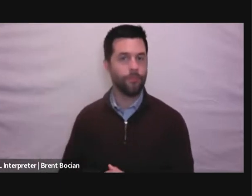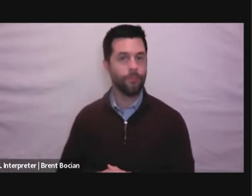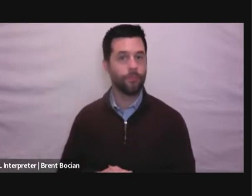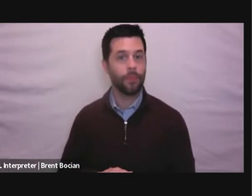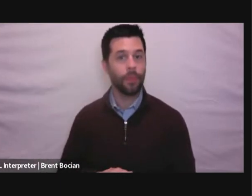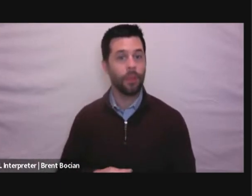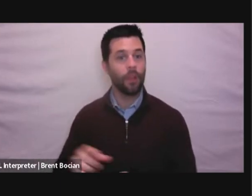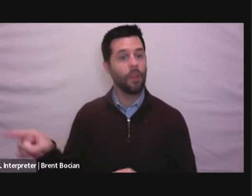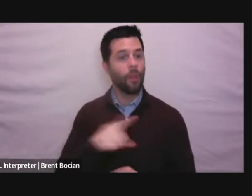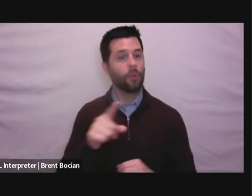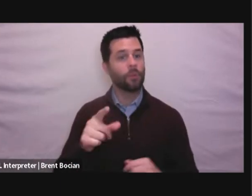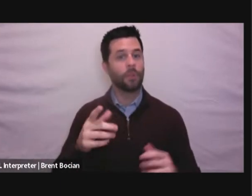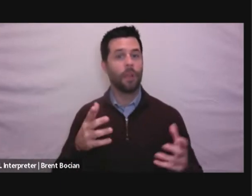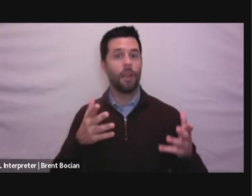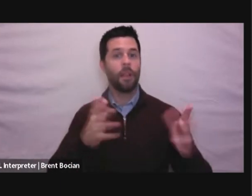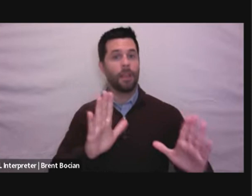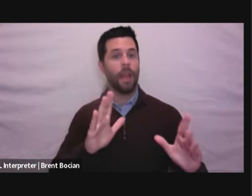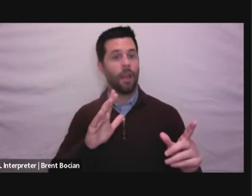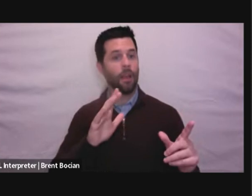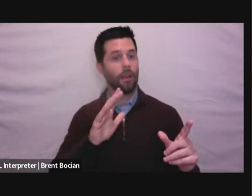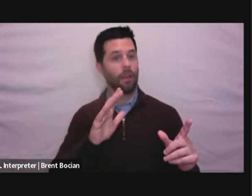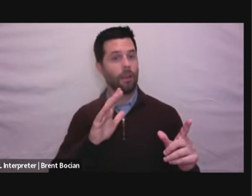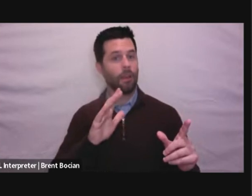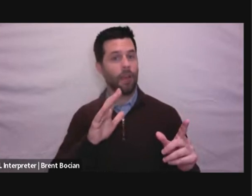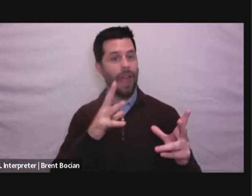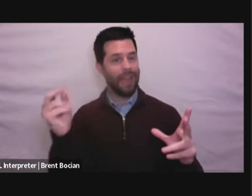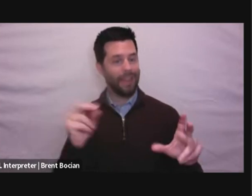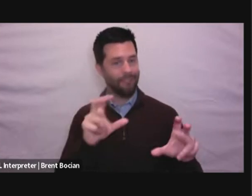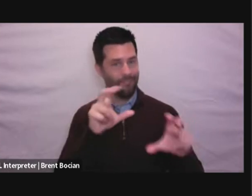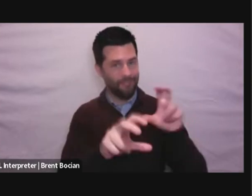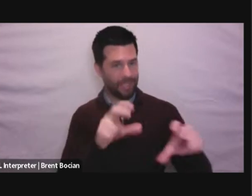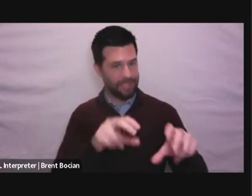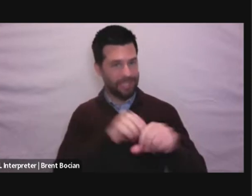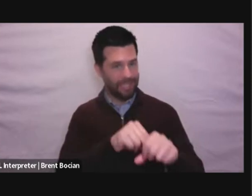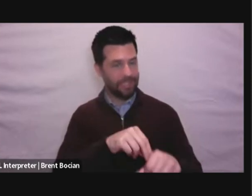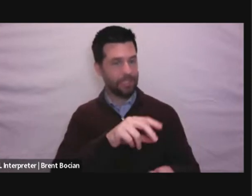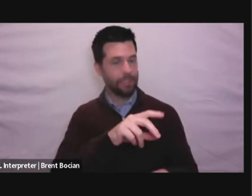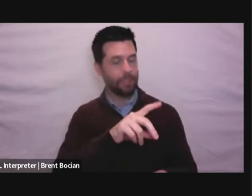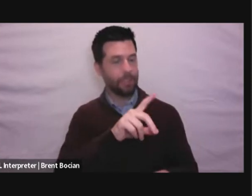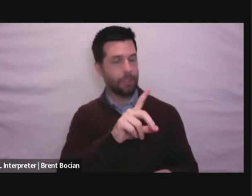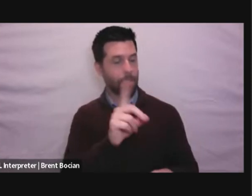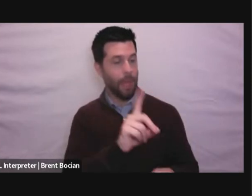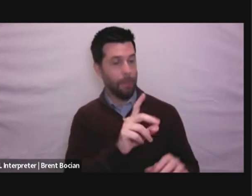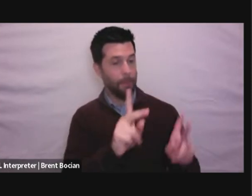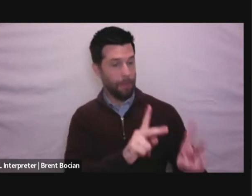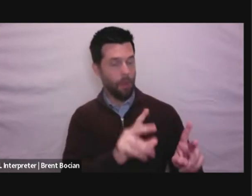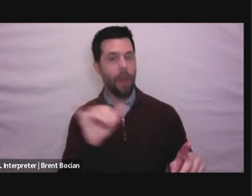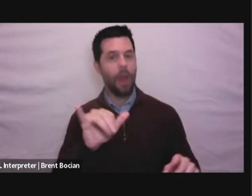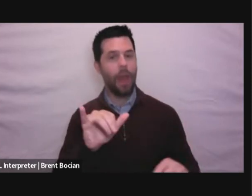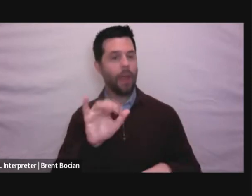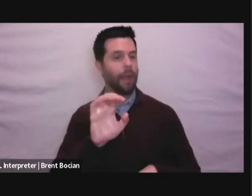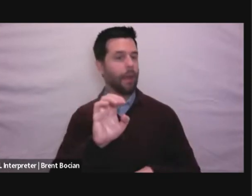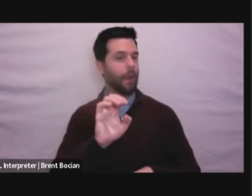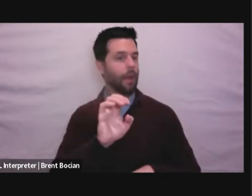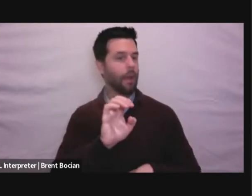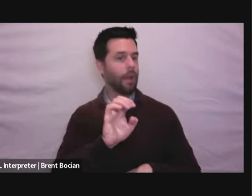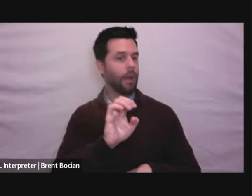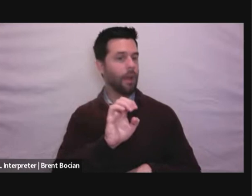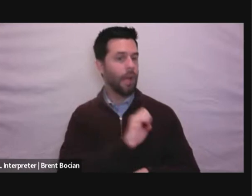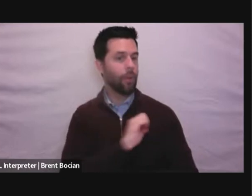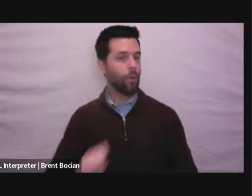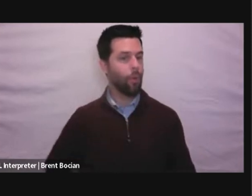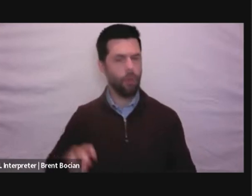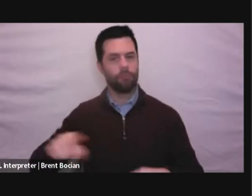assets gained through illicit activities and invest them in the Dominican people. Ecuador created the country's